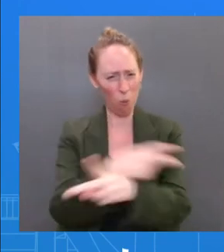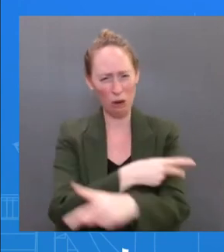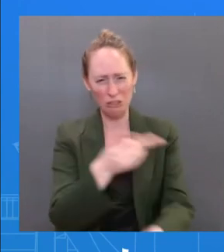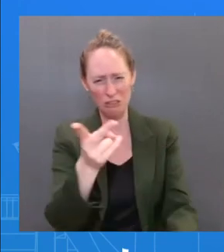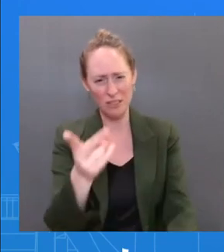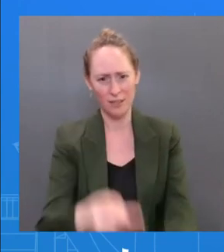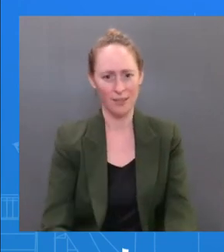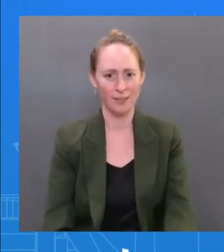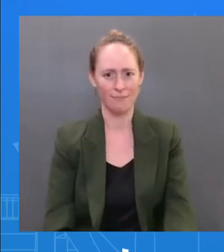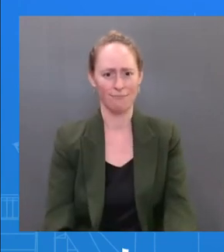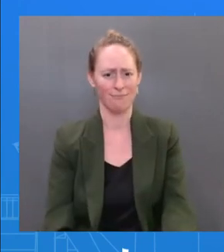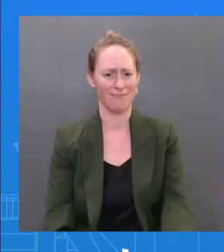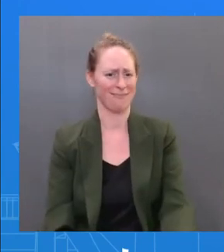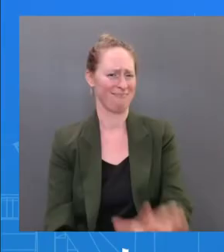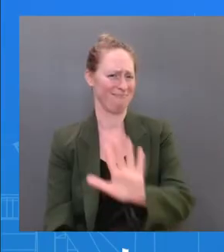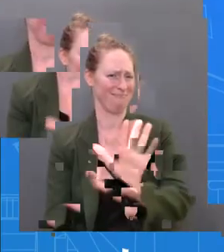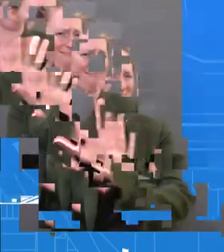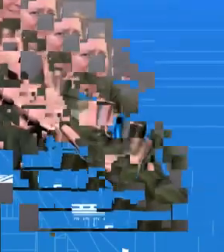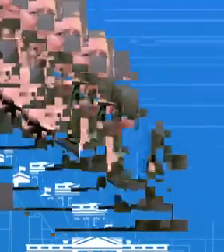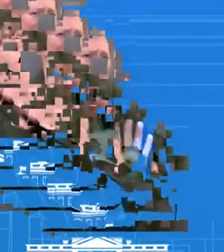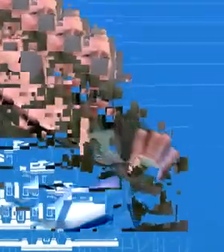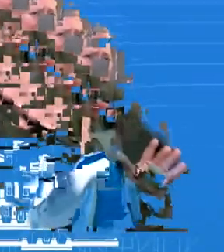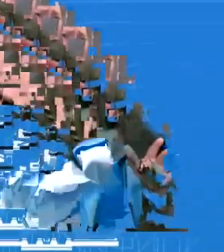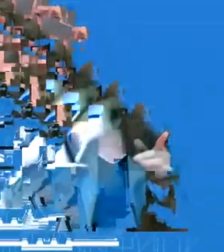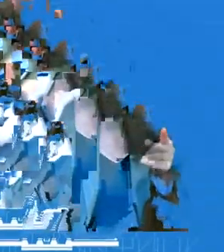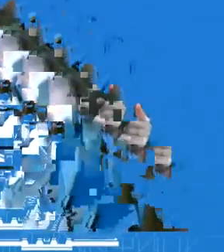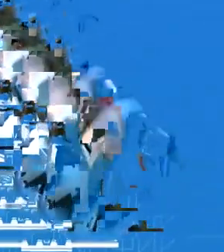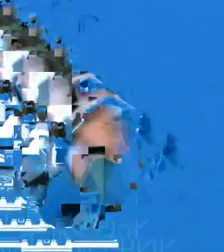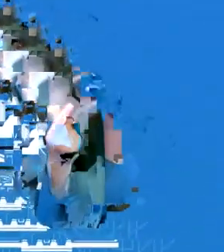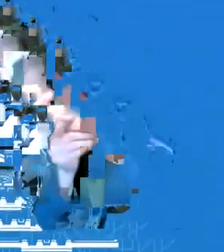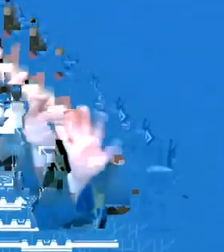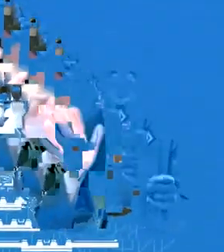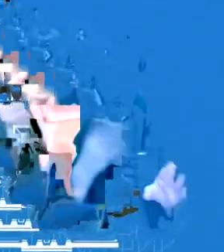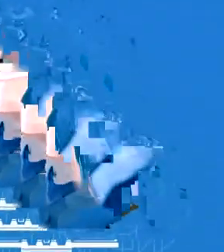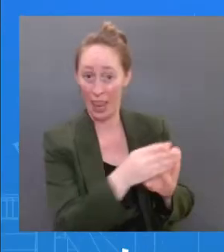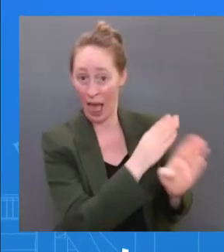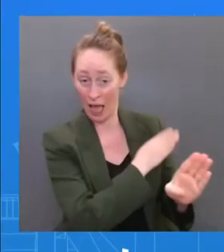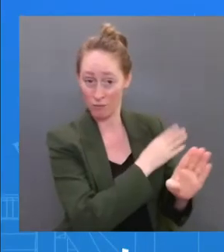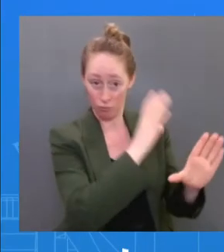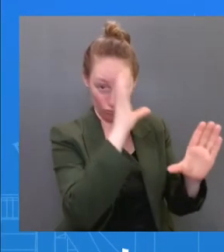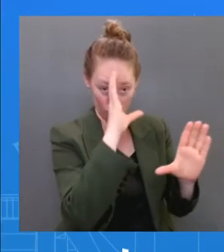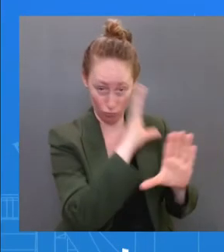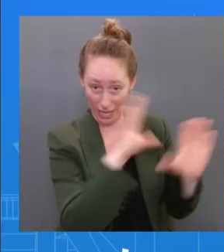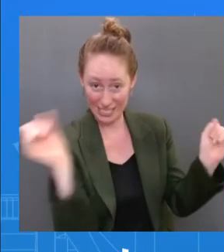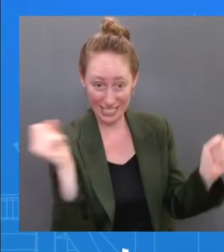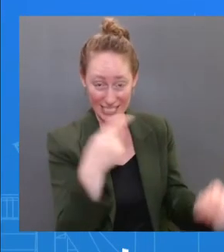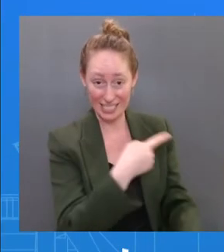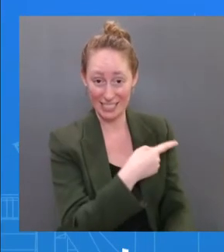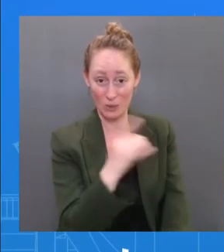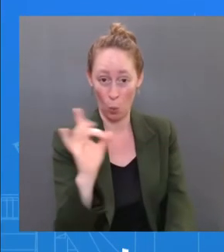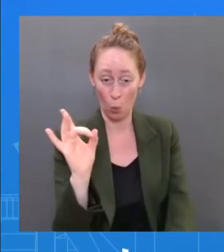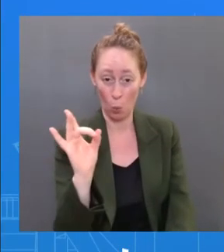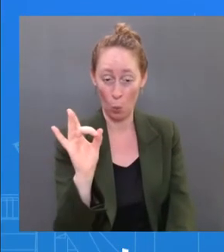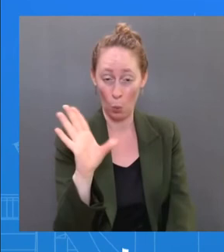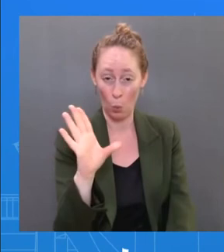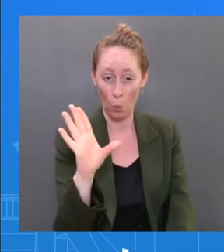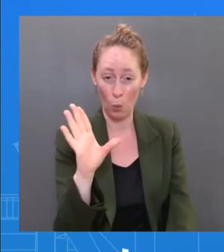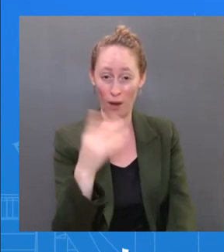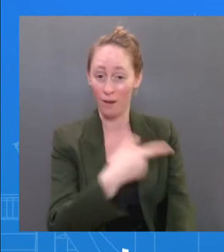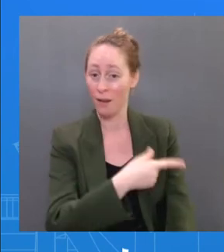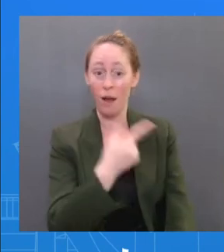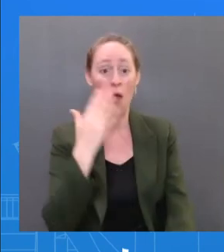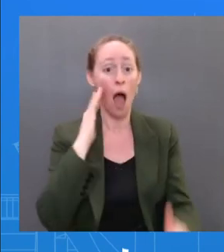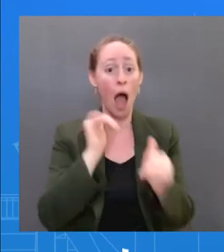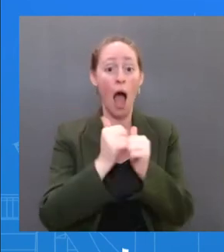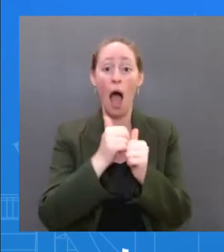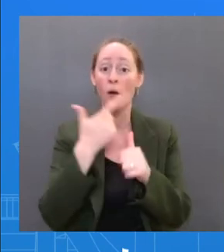than the last administration. And I'm happy to have that conversation with you. Uh, number one, um, uh,